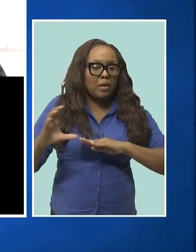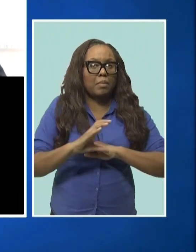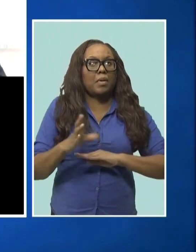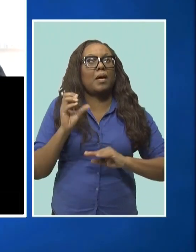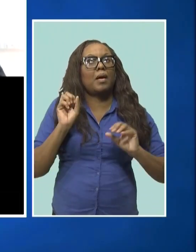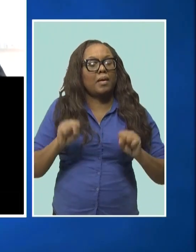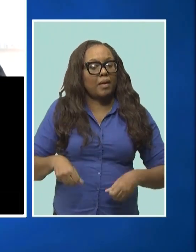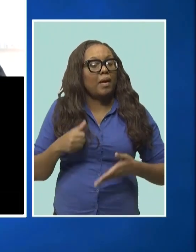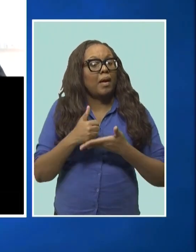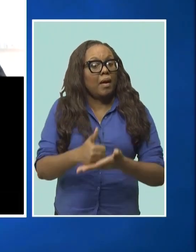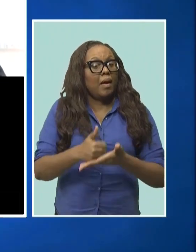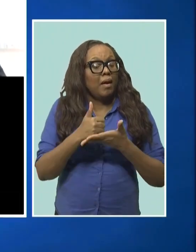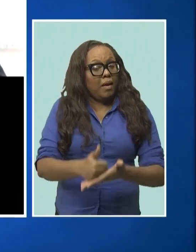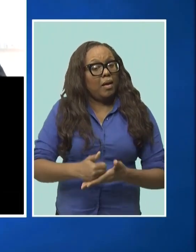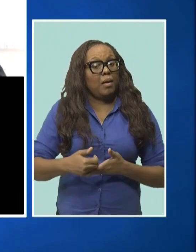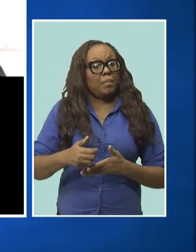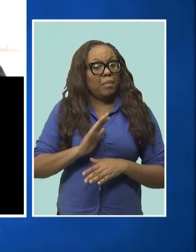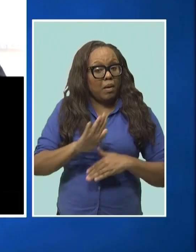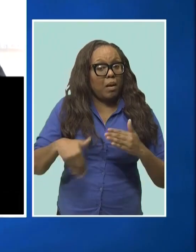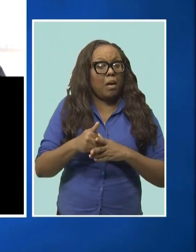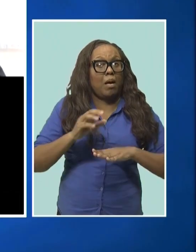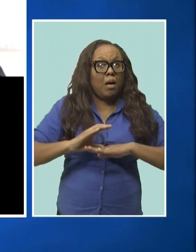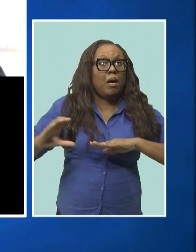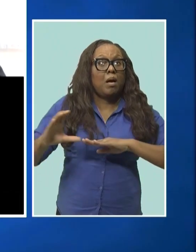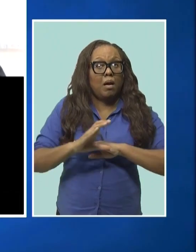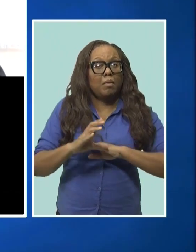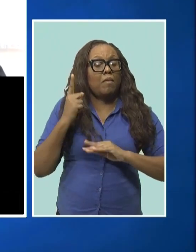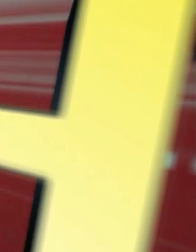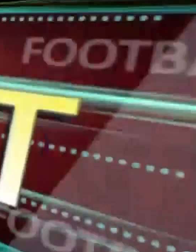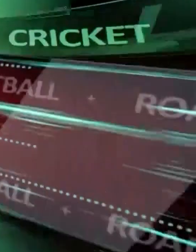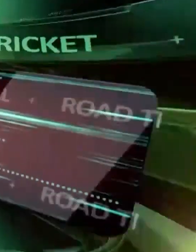to drive our own agenda in terms of digital transformation.